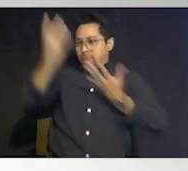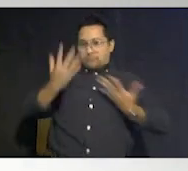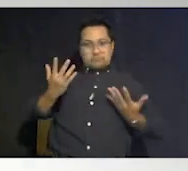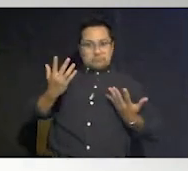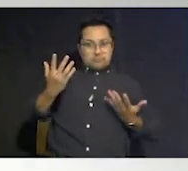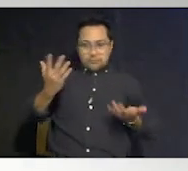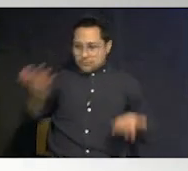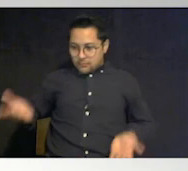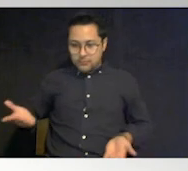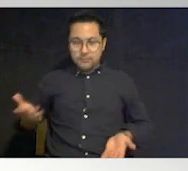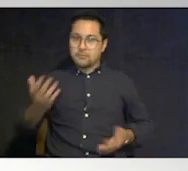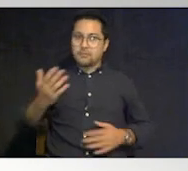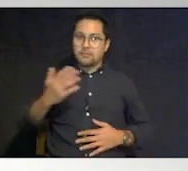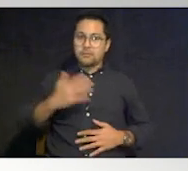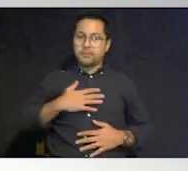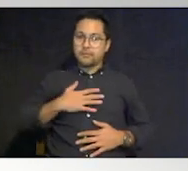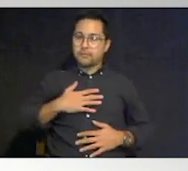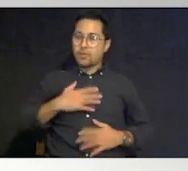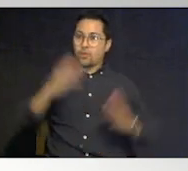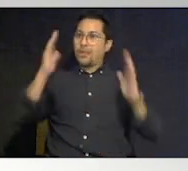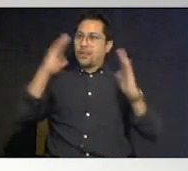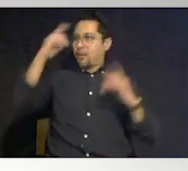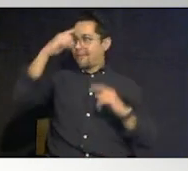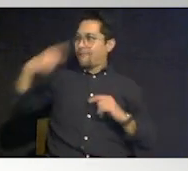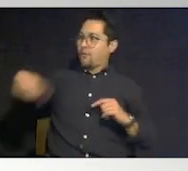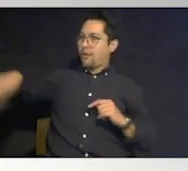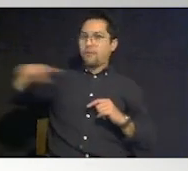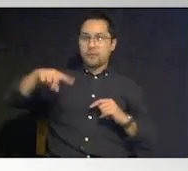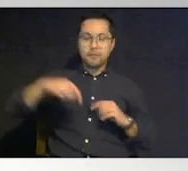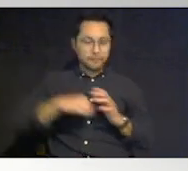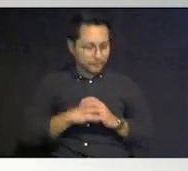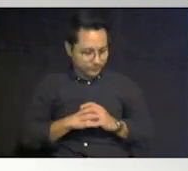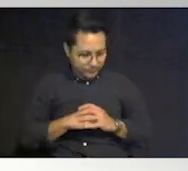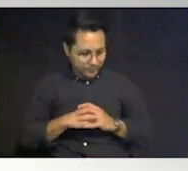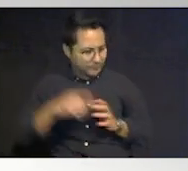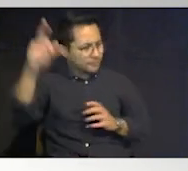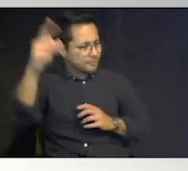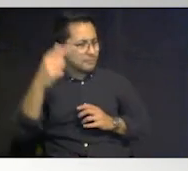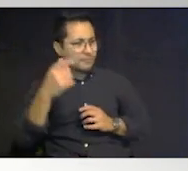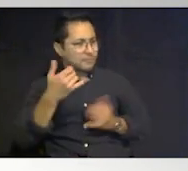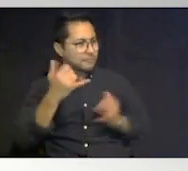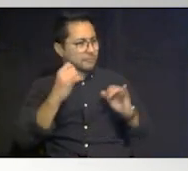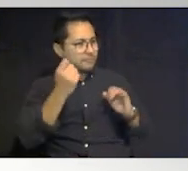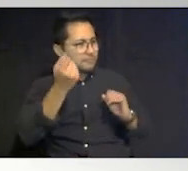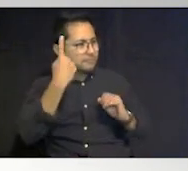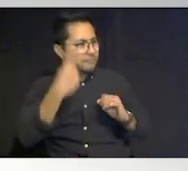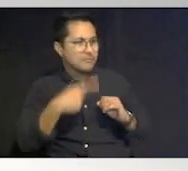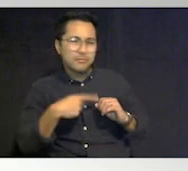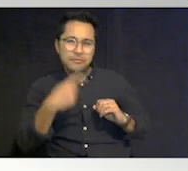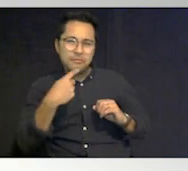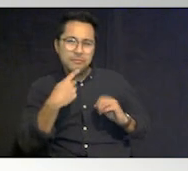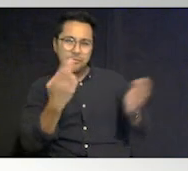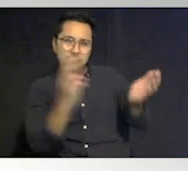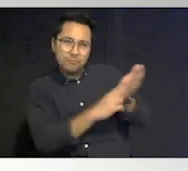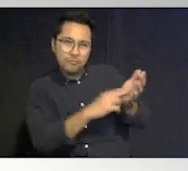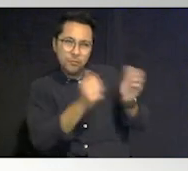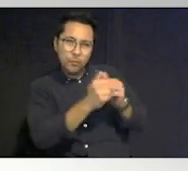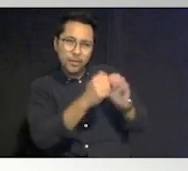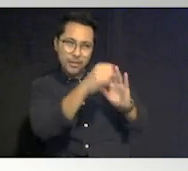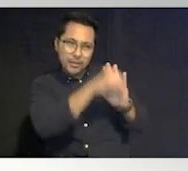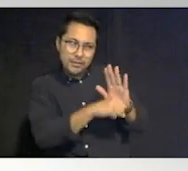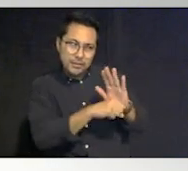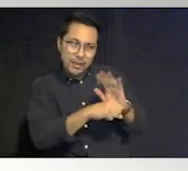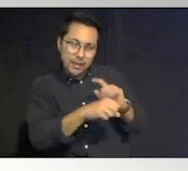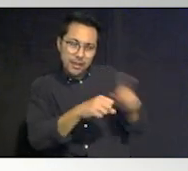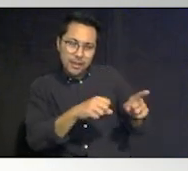to the attention of everyone so luke so i still don't understand you said to register with the state but if the